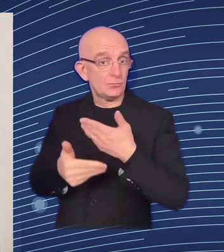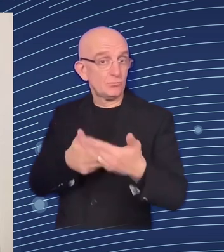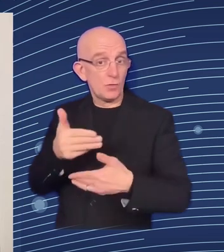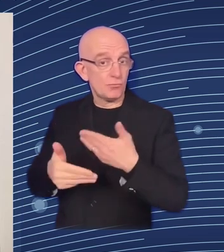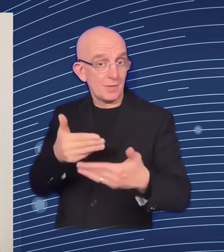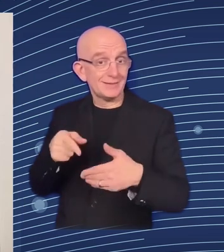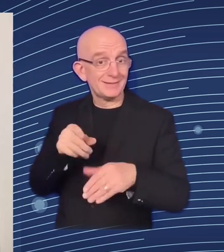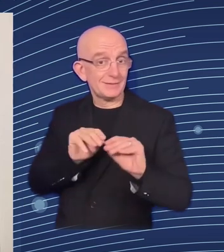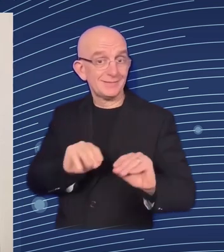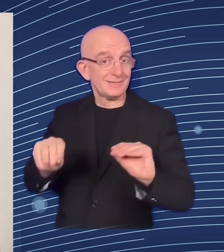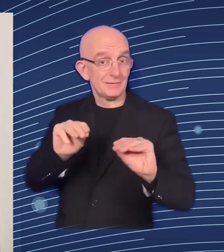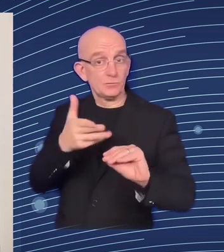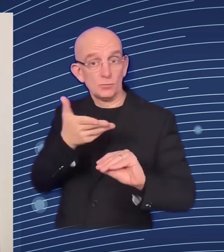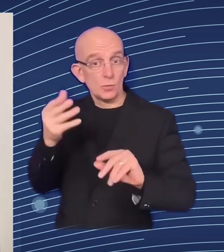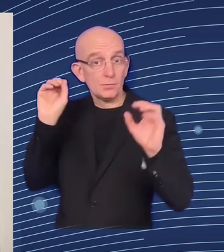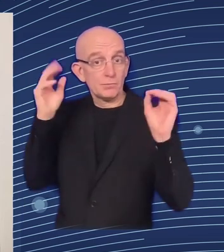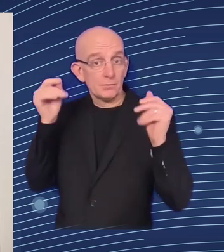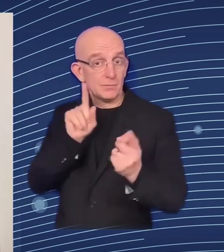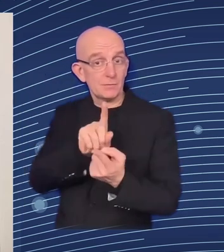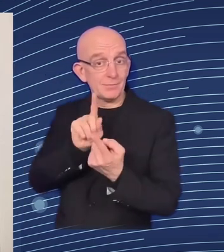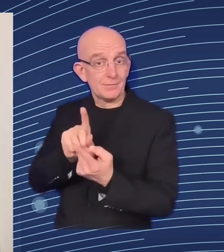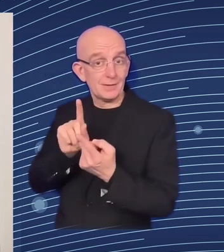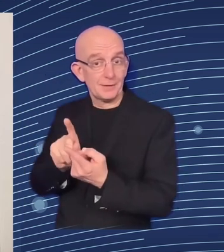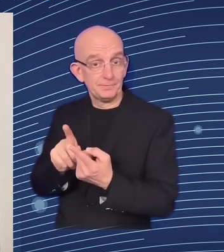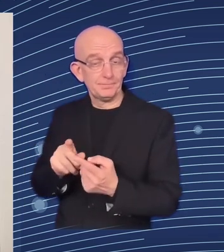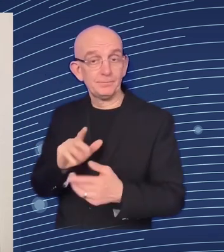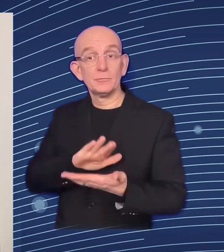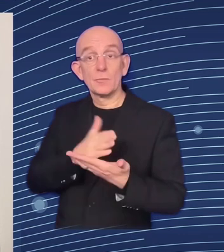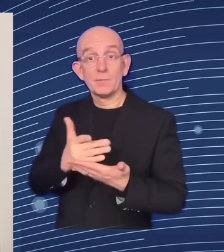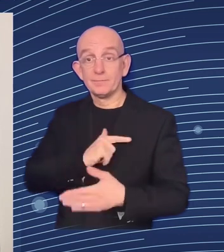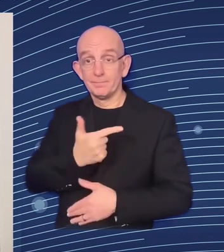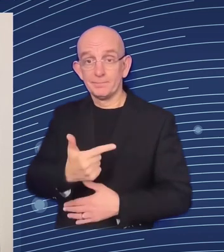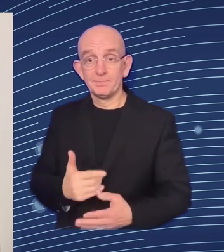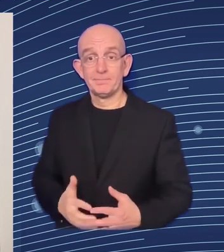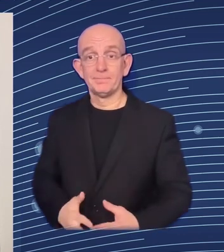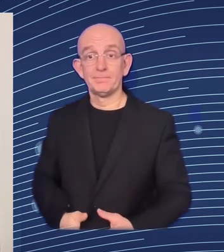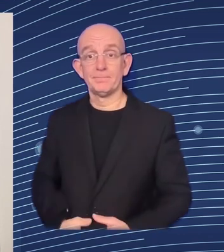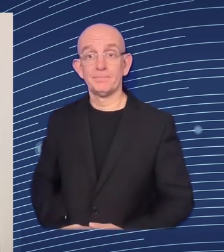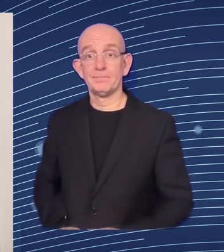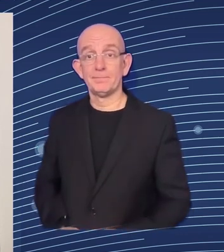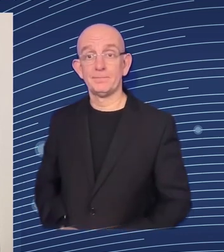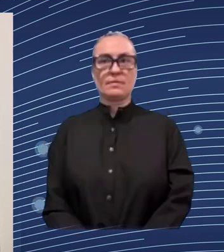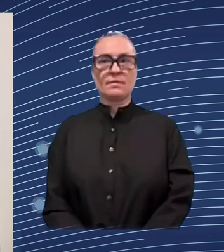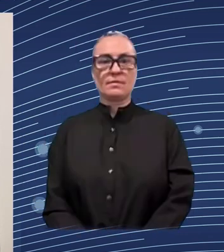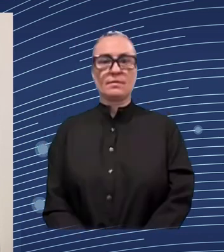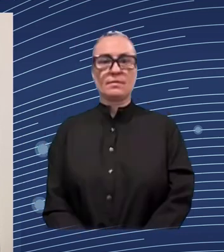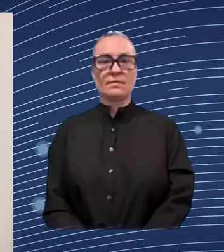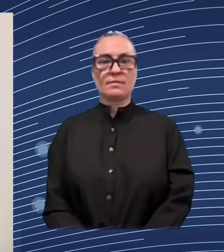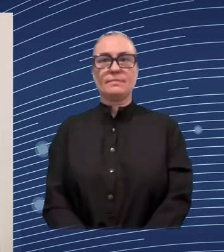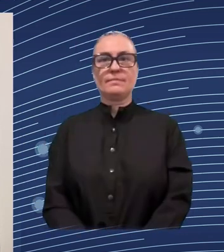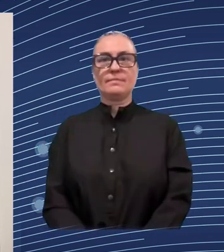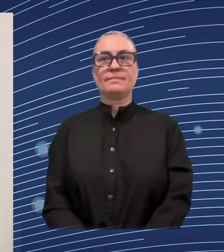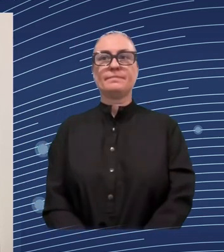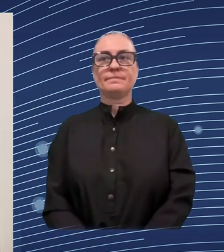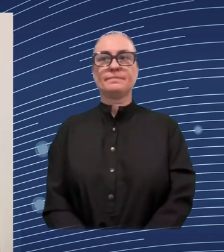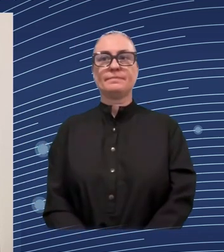communities to respond during emergency situations in addition we are piloting new social services for veterans and their families